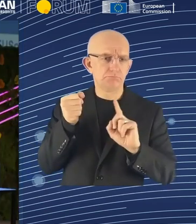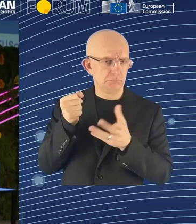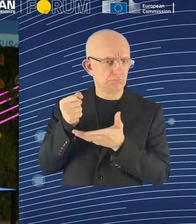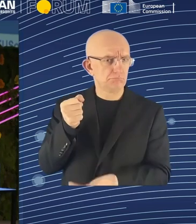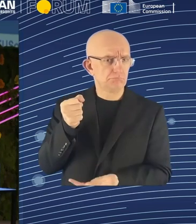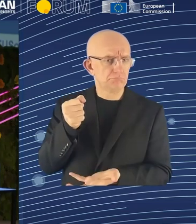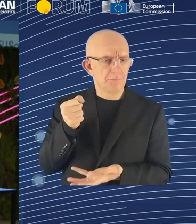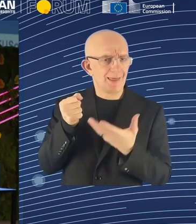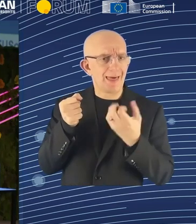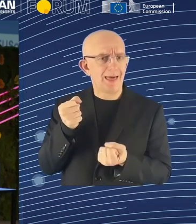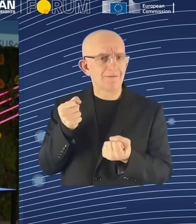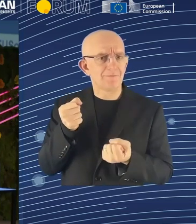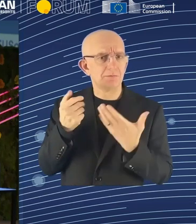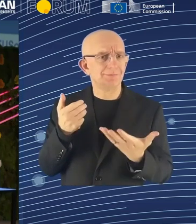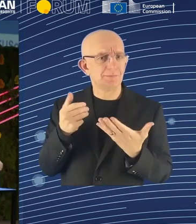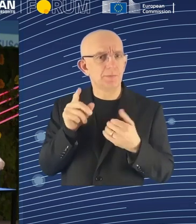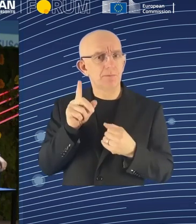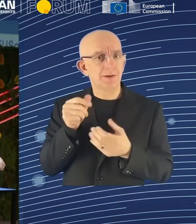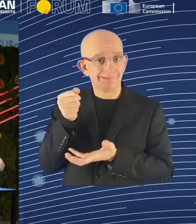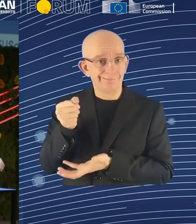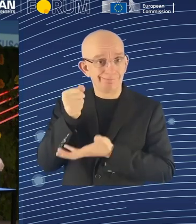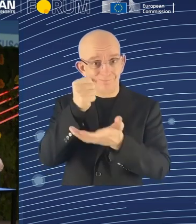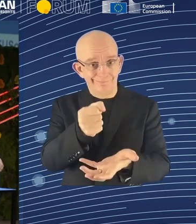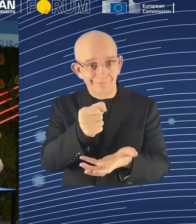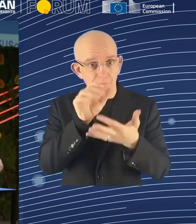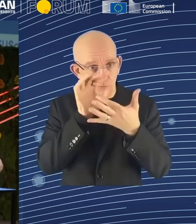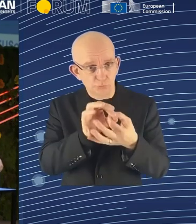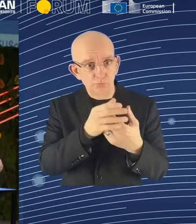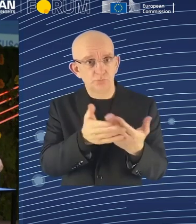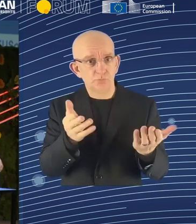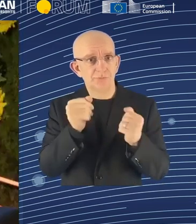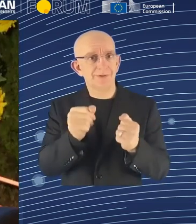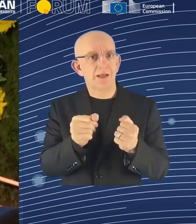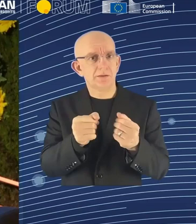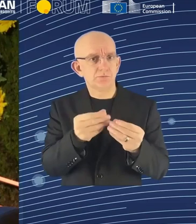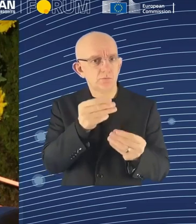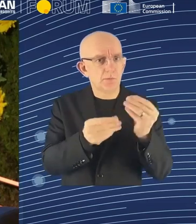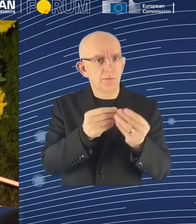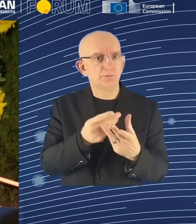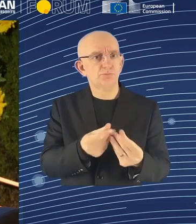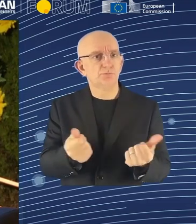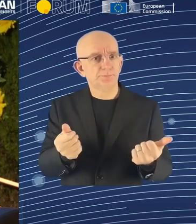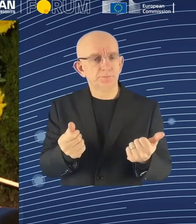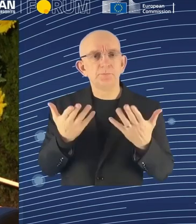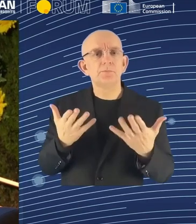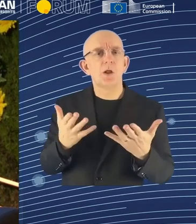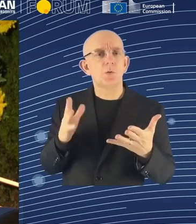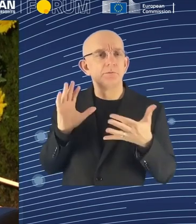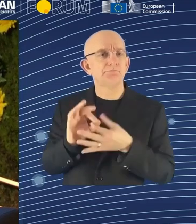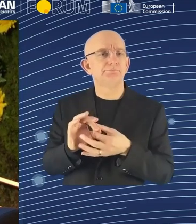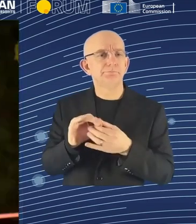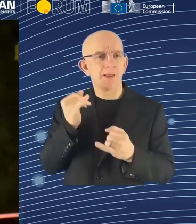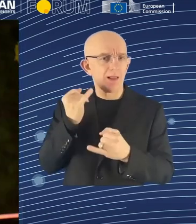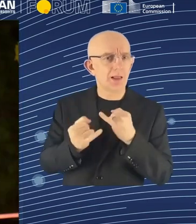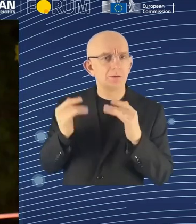But these are some final thoughts on the importance of vocational training, and we're going to wrap there. you. Yeah, continuous learning